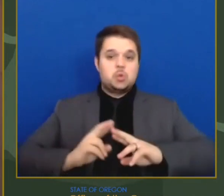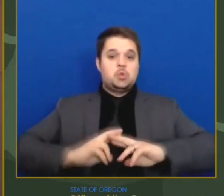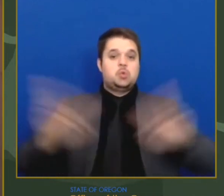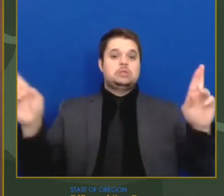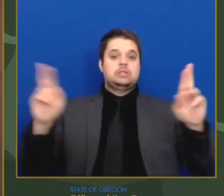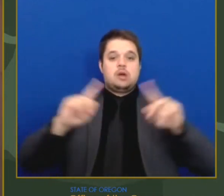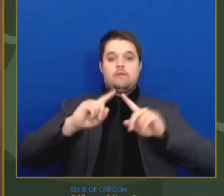Thank you, Governor. joining us from